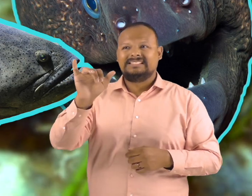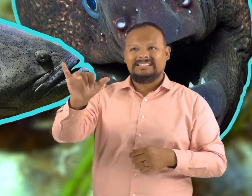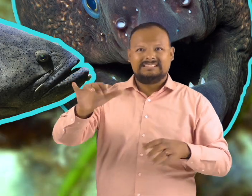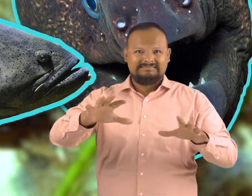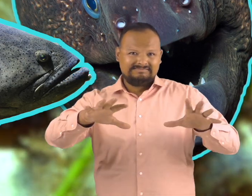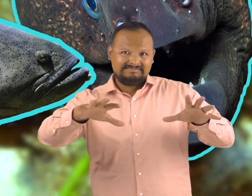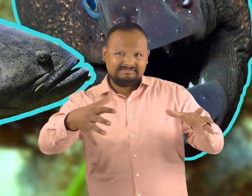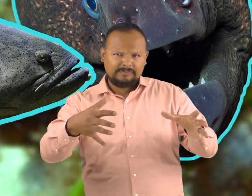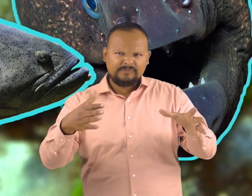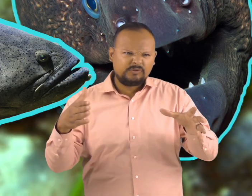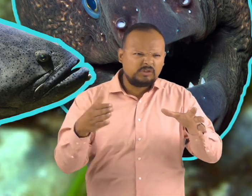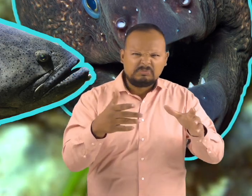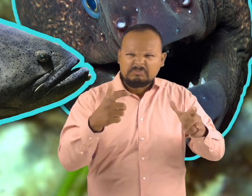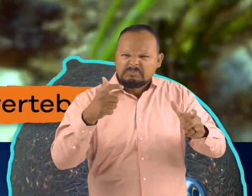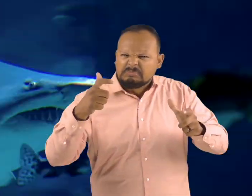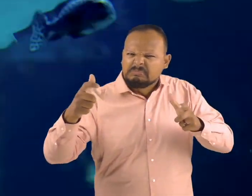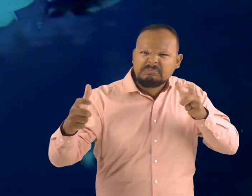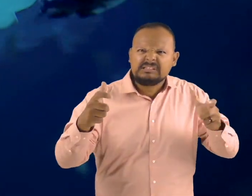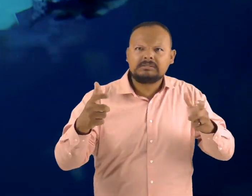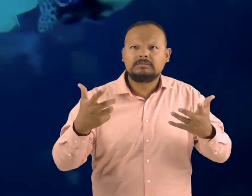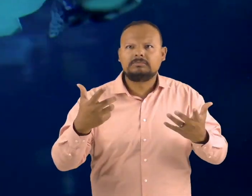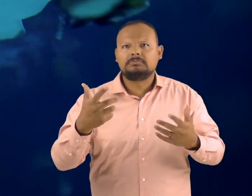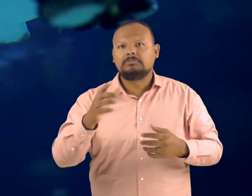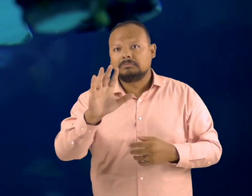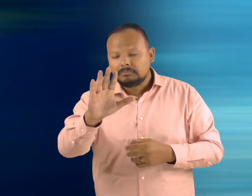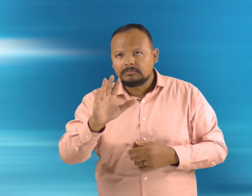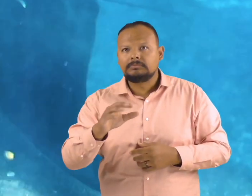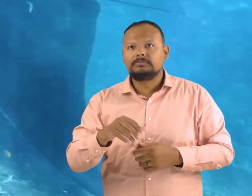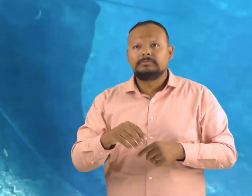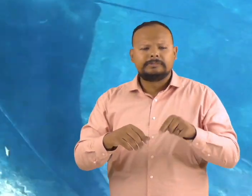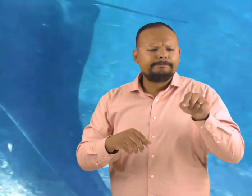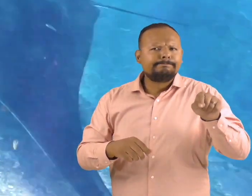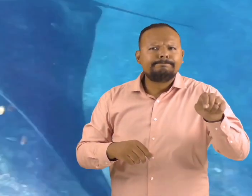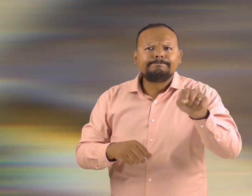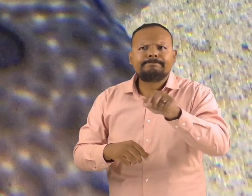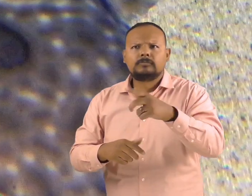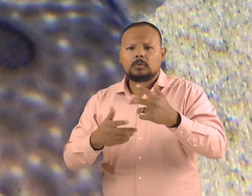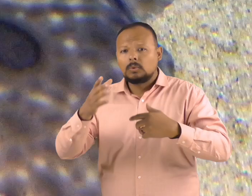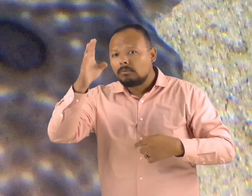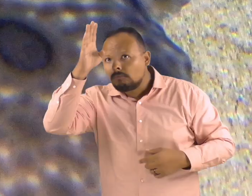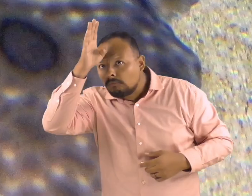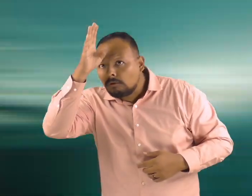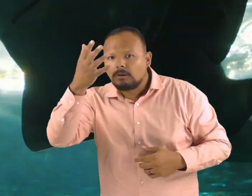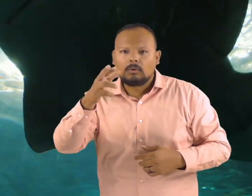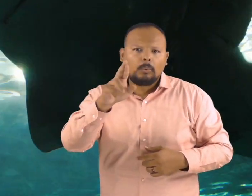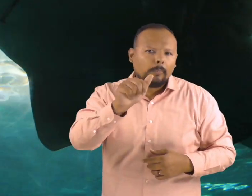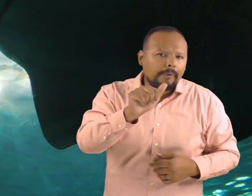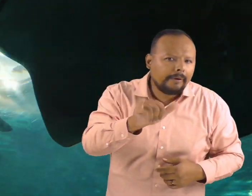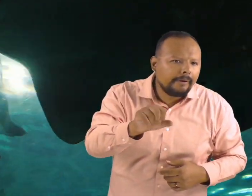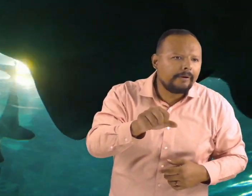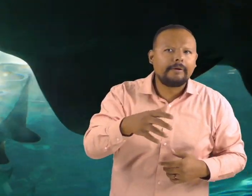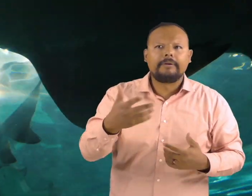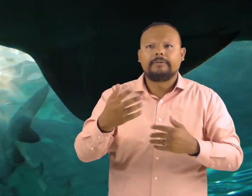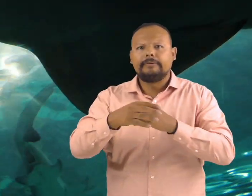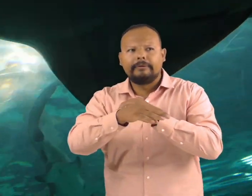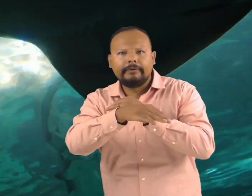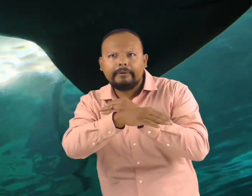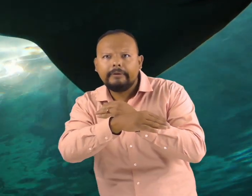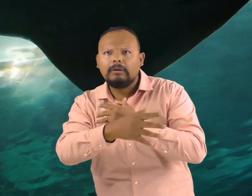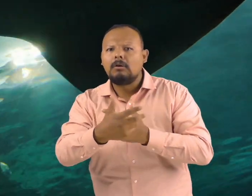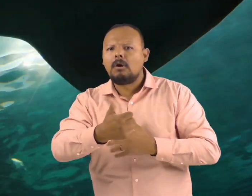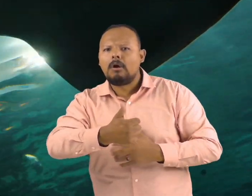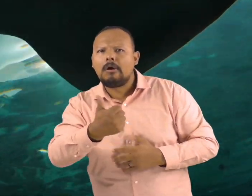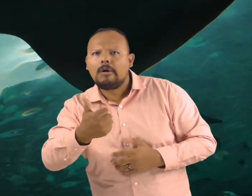class of vertebrates. Sharks, rays, skates, and sawfish are